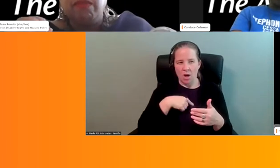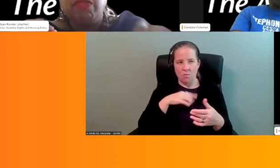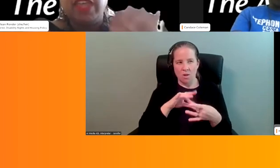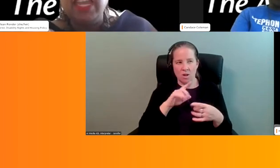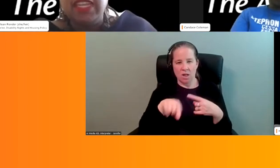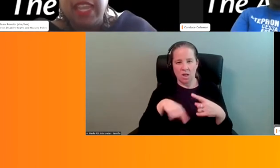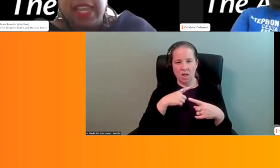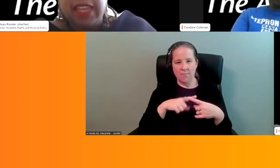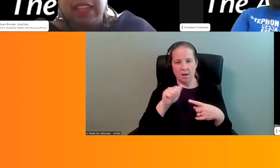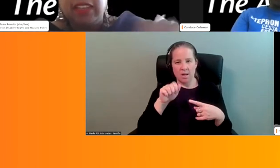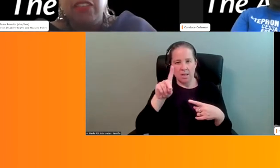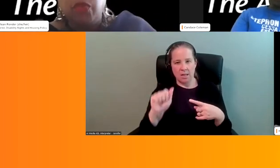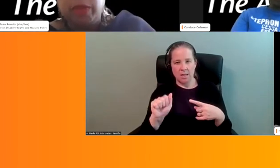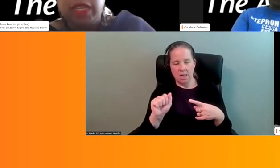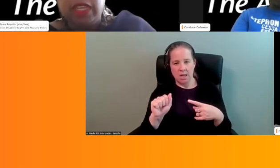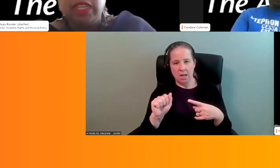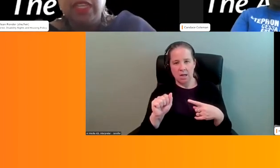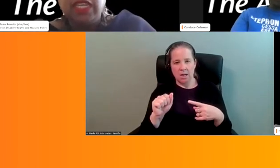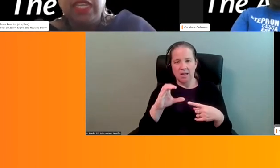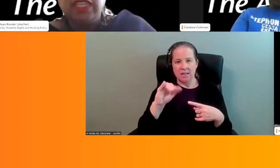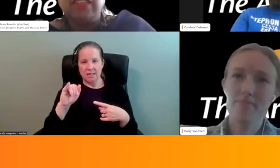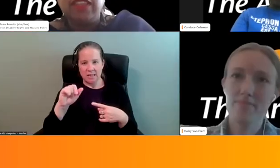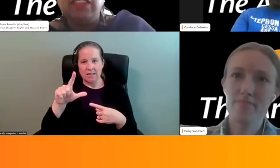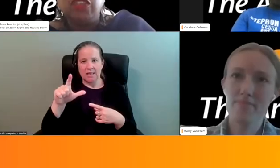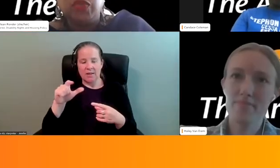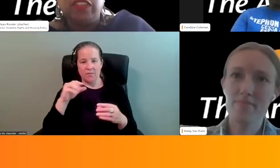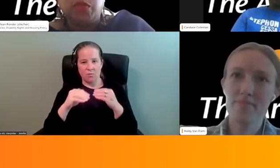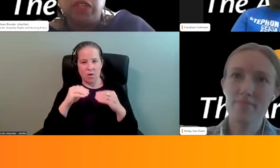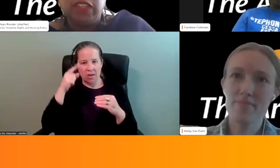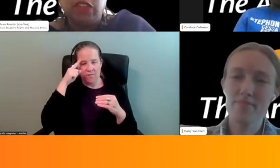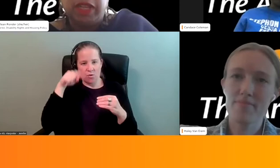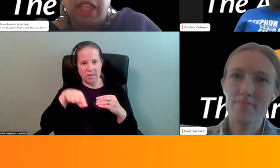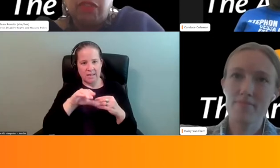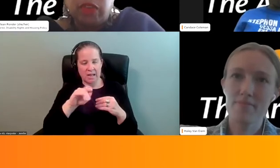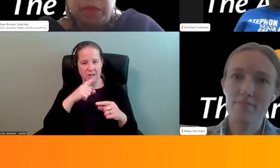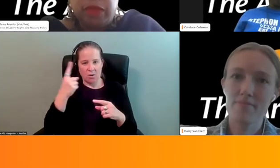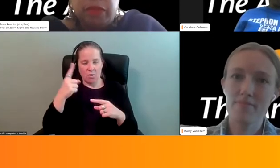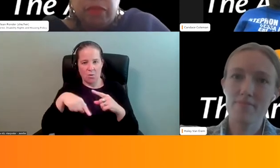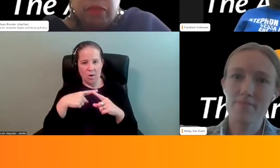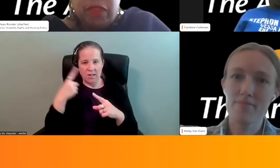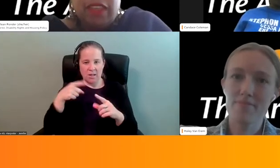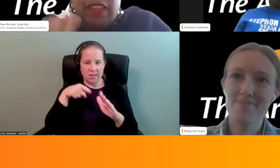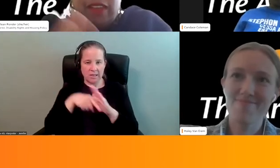the ADA as a civil remedy in these cases when someone is killed by law enforcement?